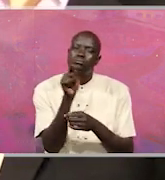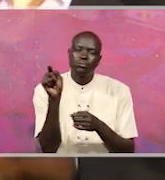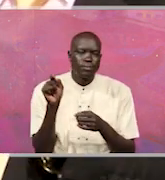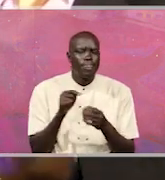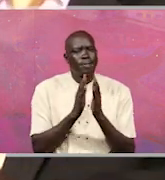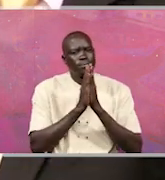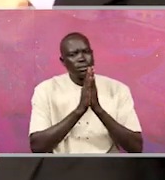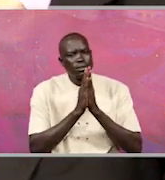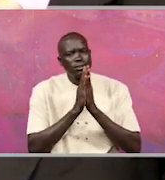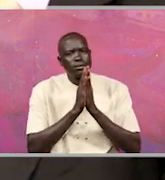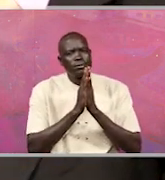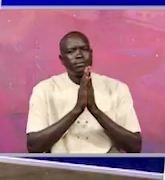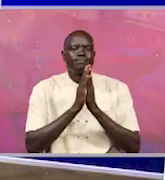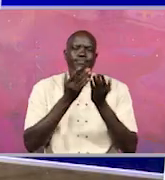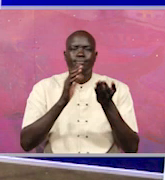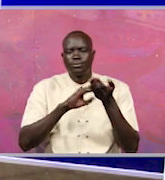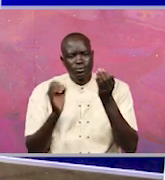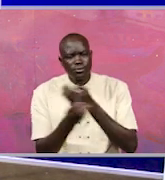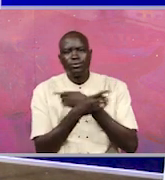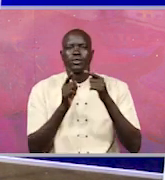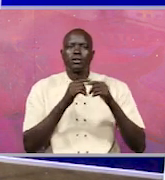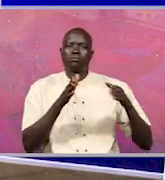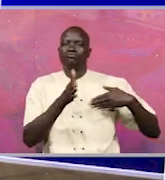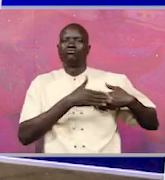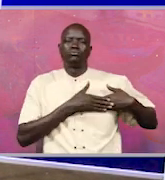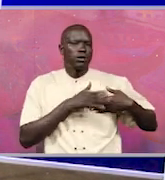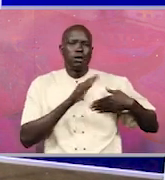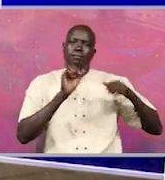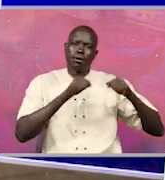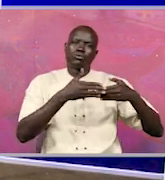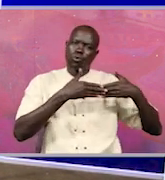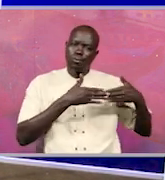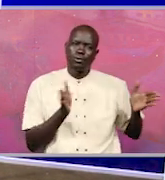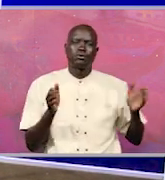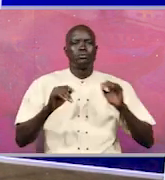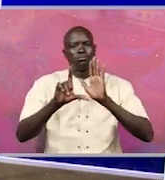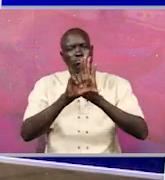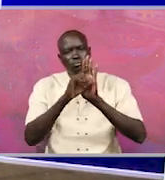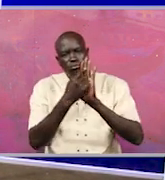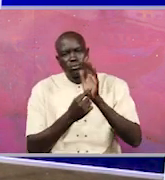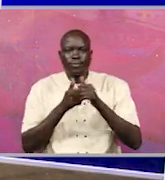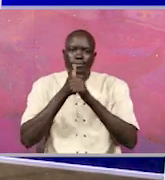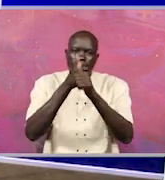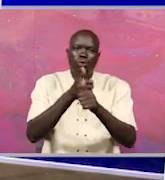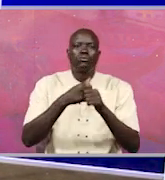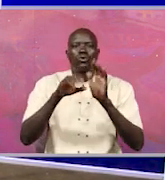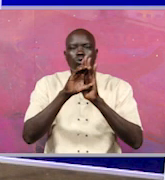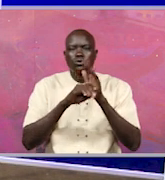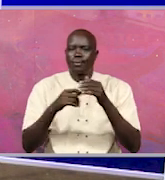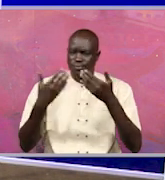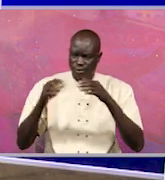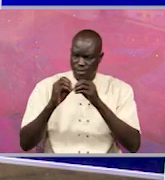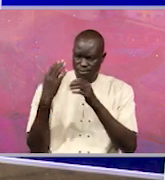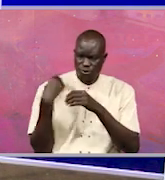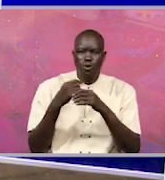please throw out the vice of apathy, hold up to the Constitution as it is stipulated, my brother said,